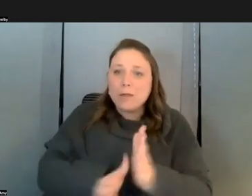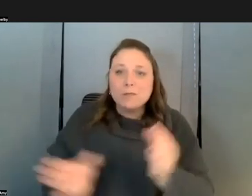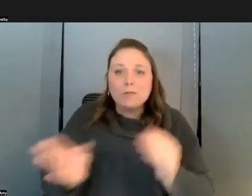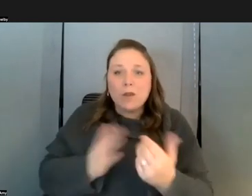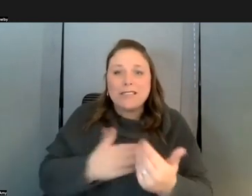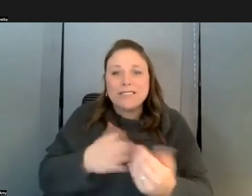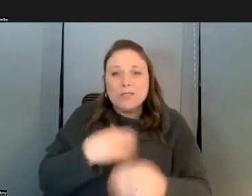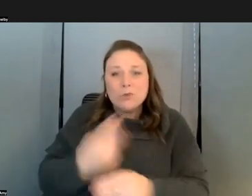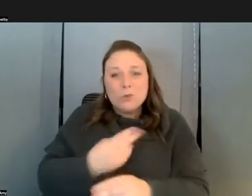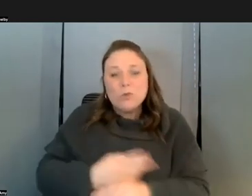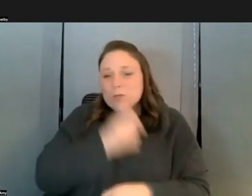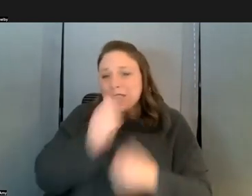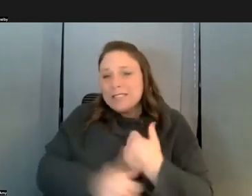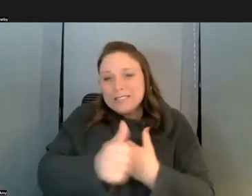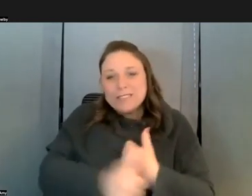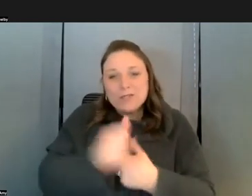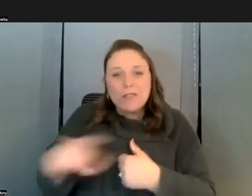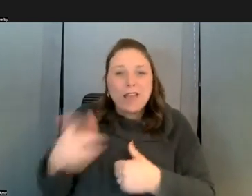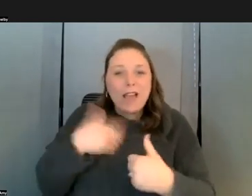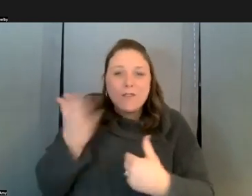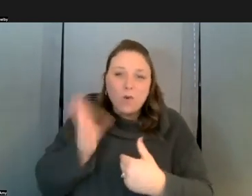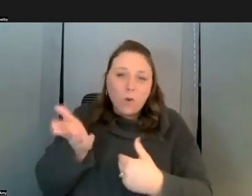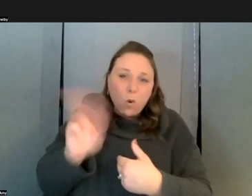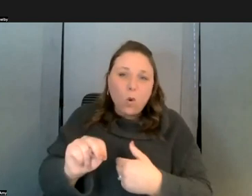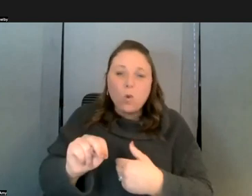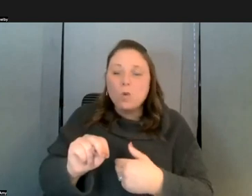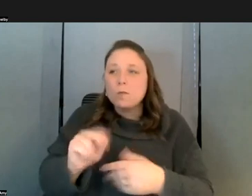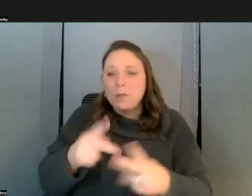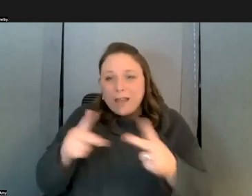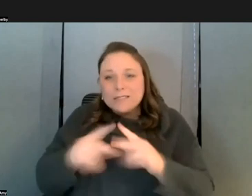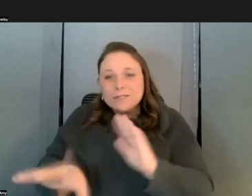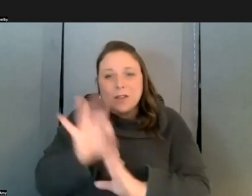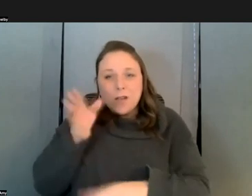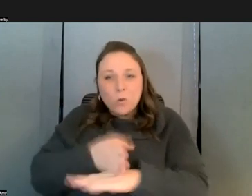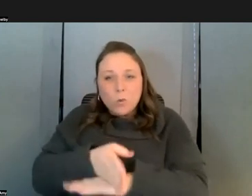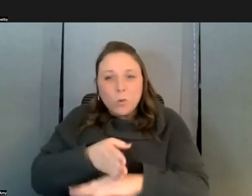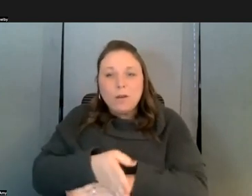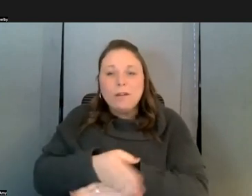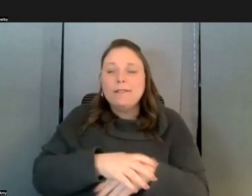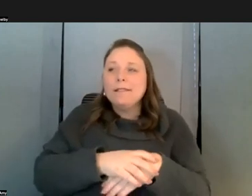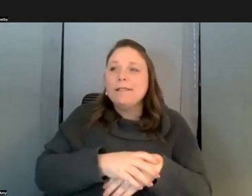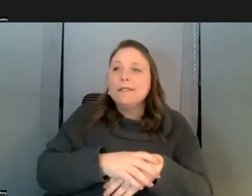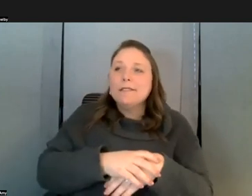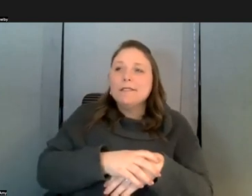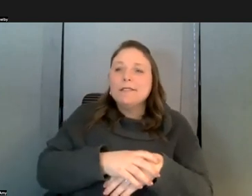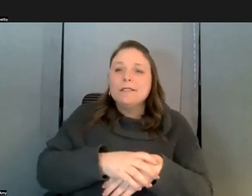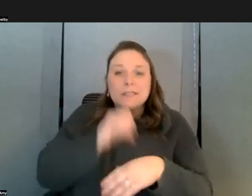dangerous and they have their own supply of wood um and you know it's not even messy